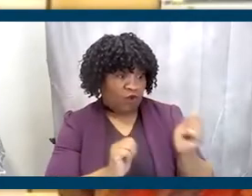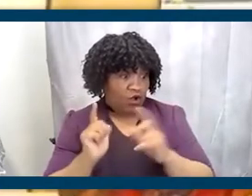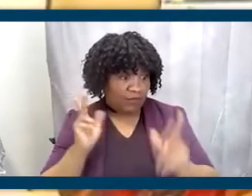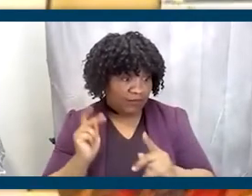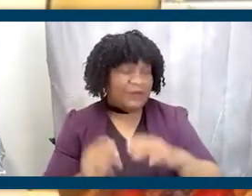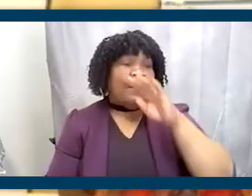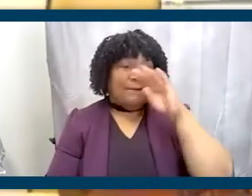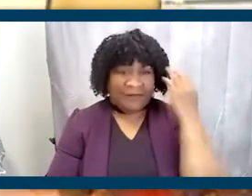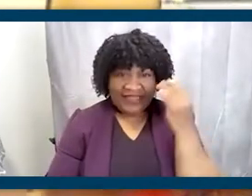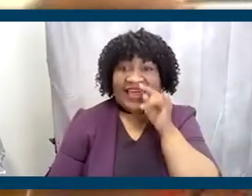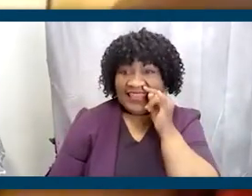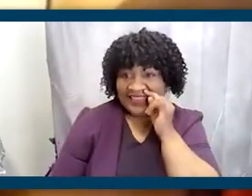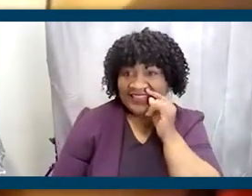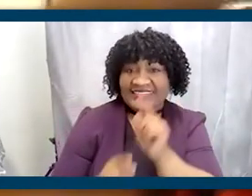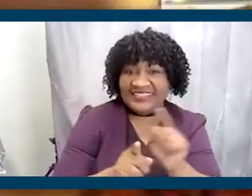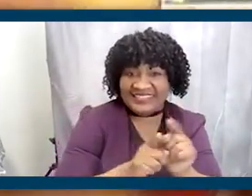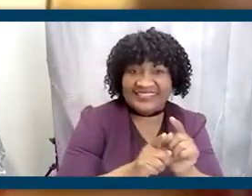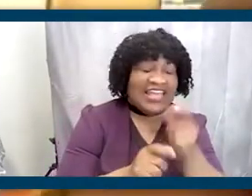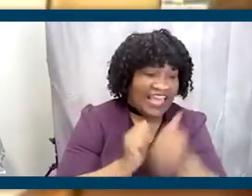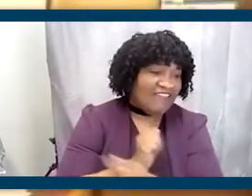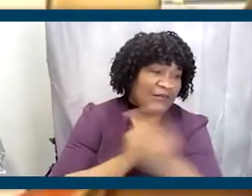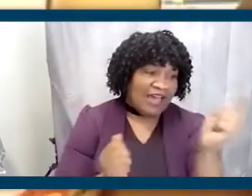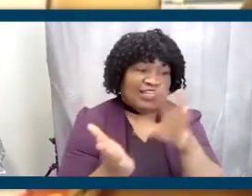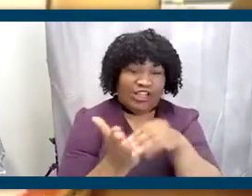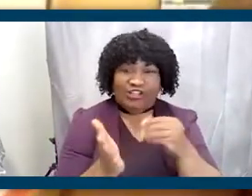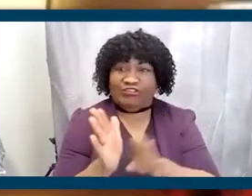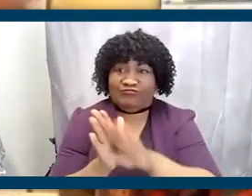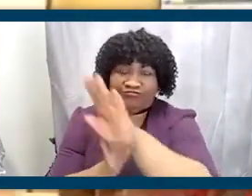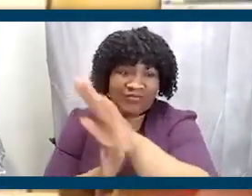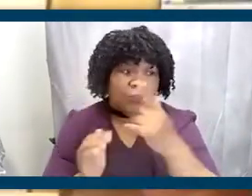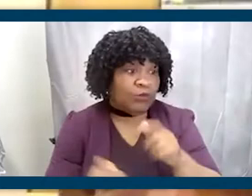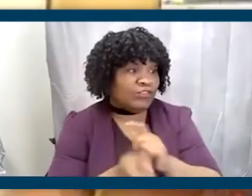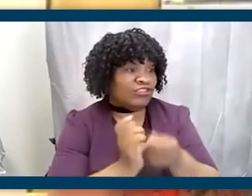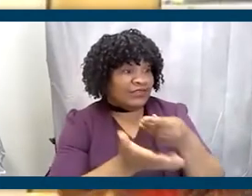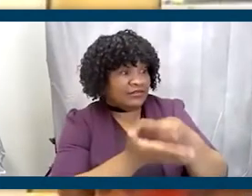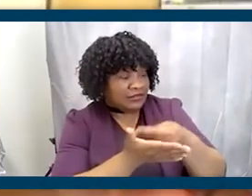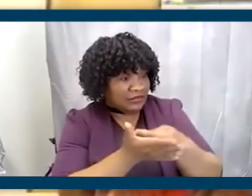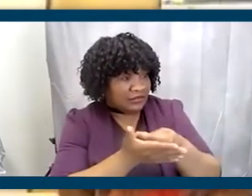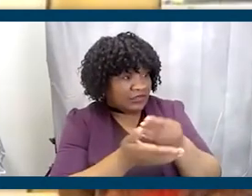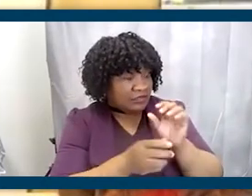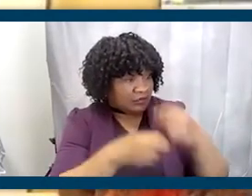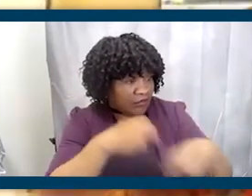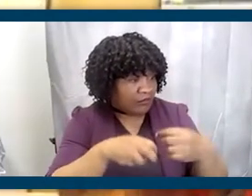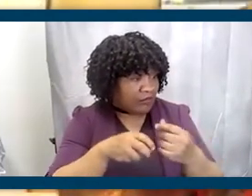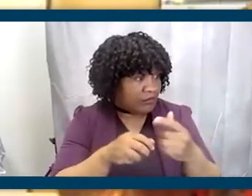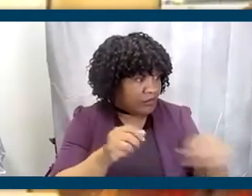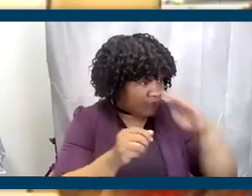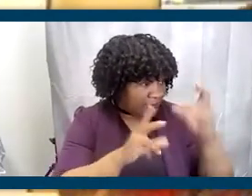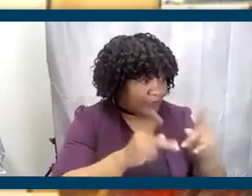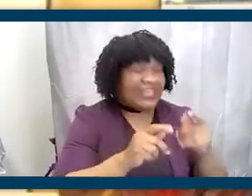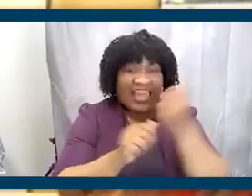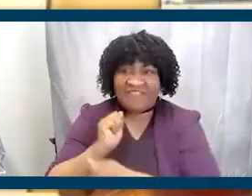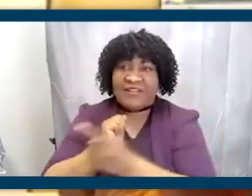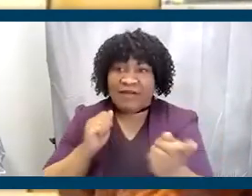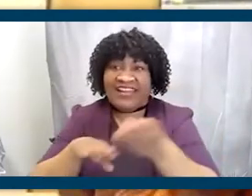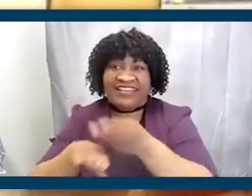Black kids, you know, for Black kids, everybody learns. When we change the economics of the society, everybody learns. When Black people get the right